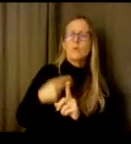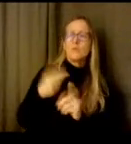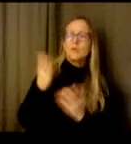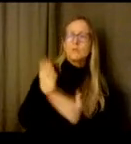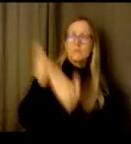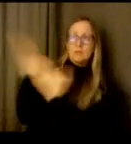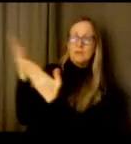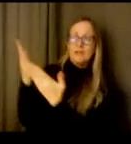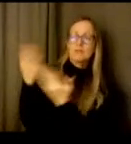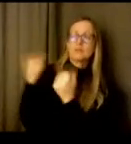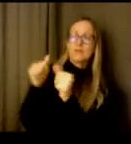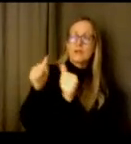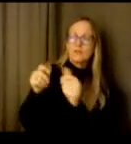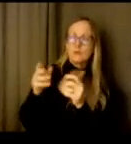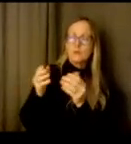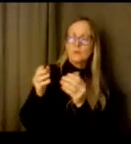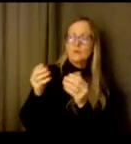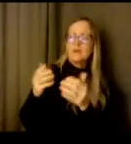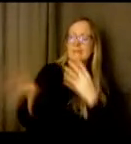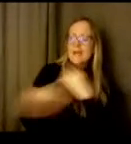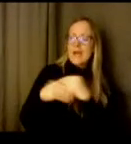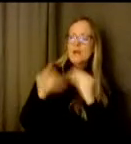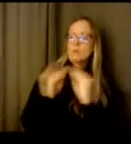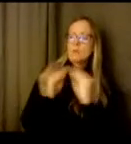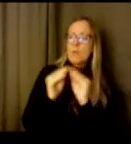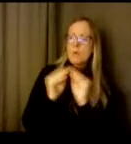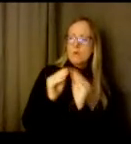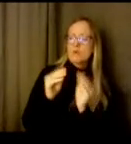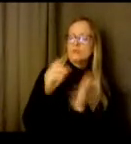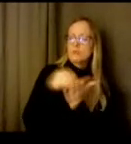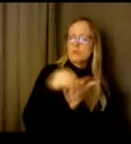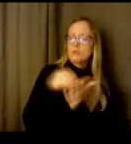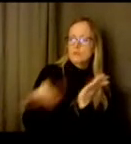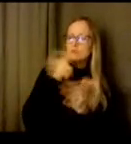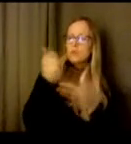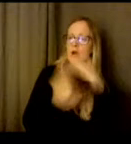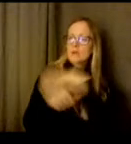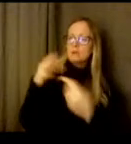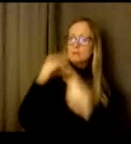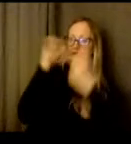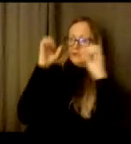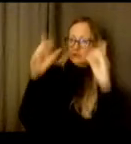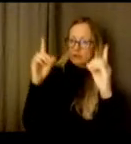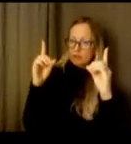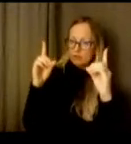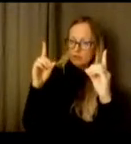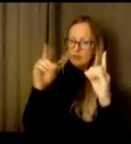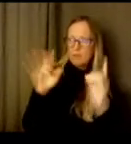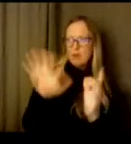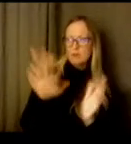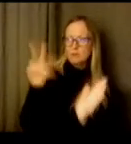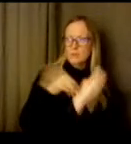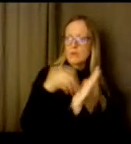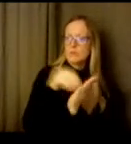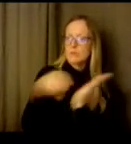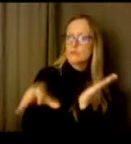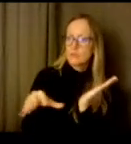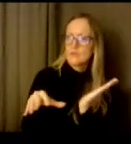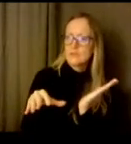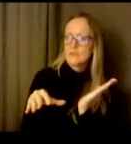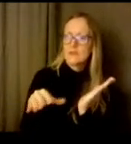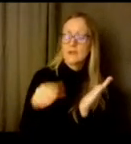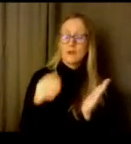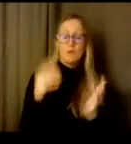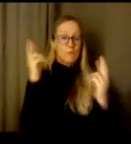2,000 of our students receiving special education services and students in pre-K through first grade as early as March